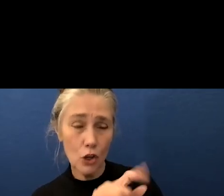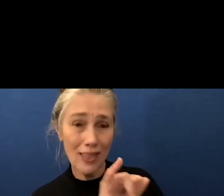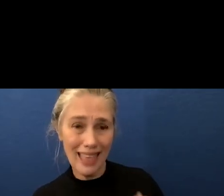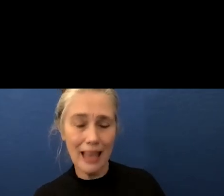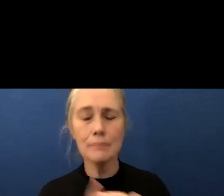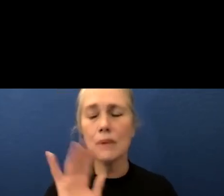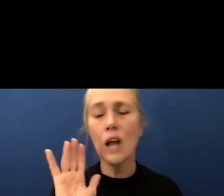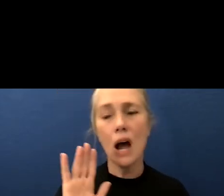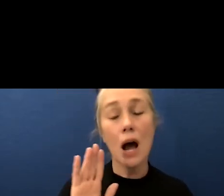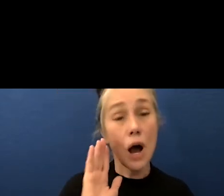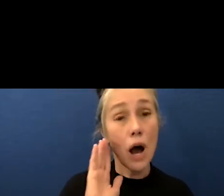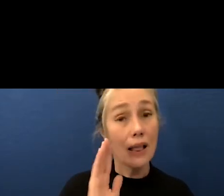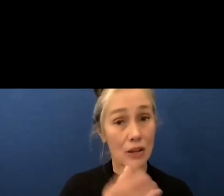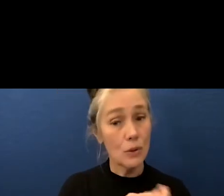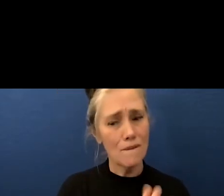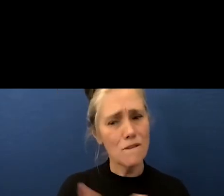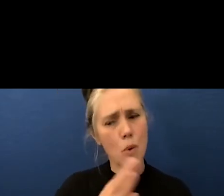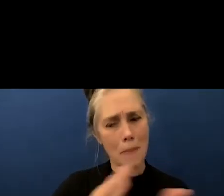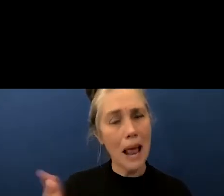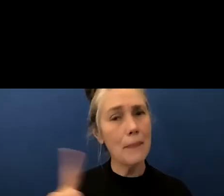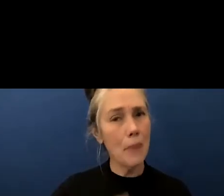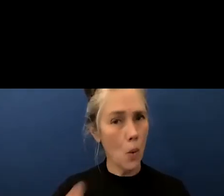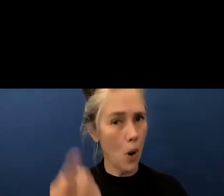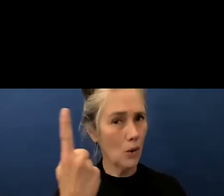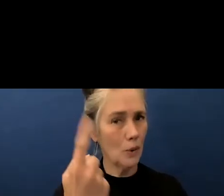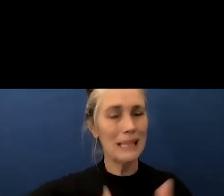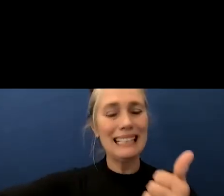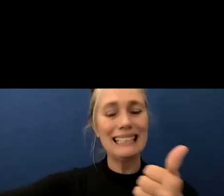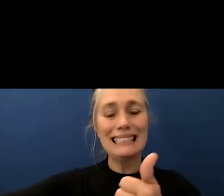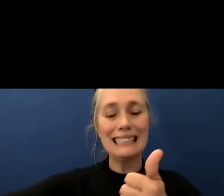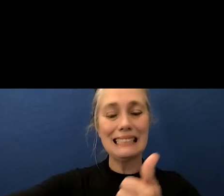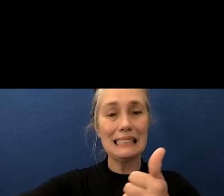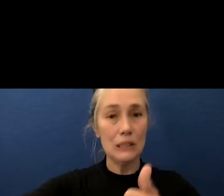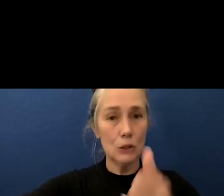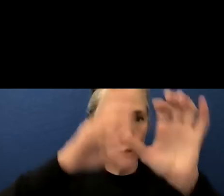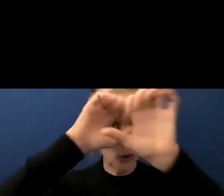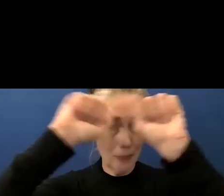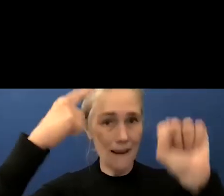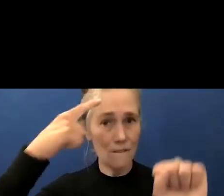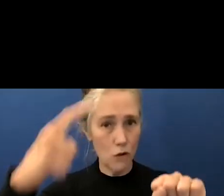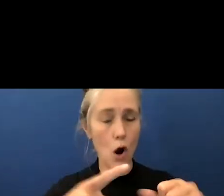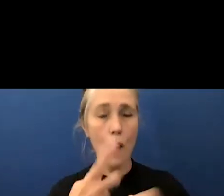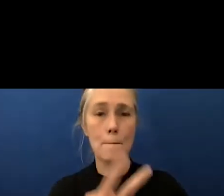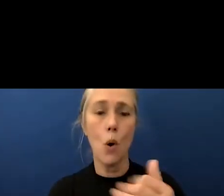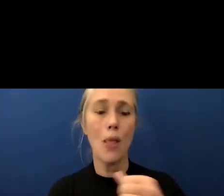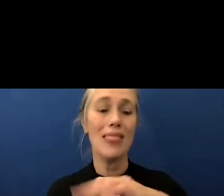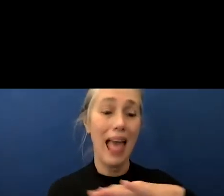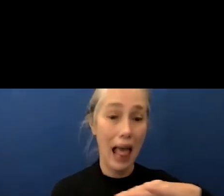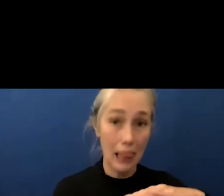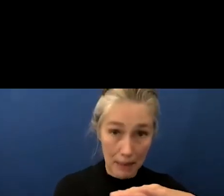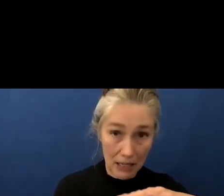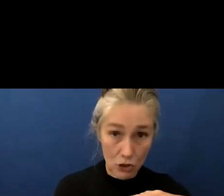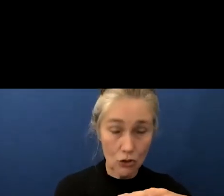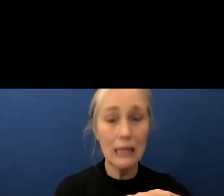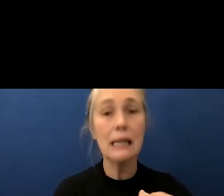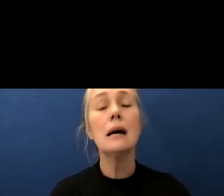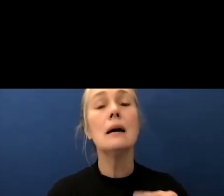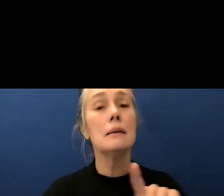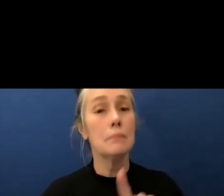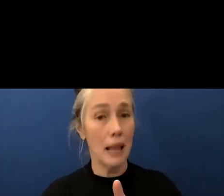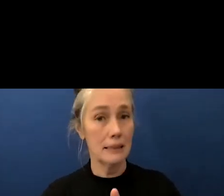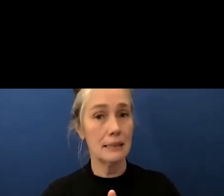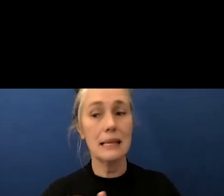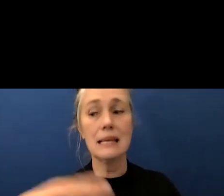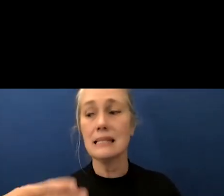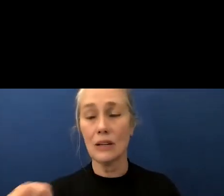superintendent so the assistant superintendent of elementary and the assistant superintendent of secondary and the responsibility